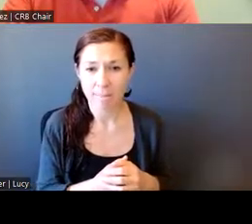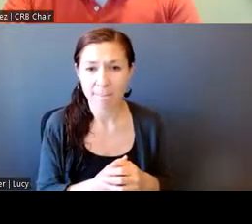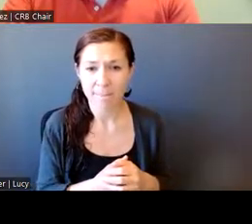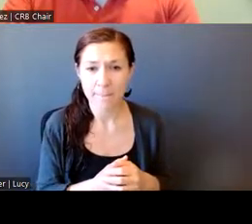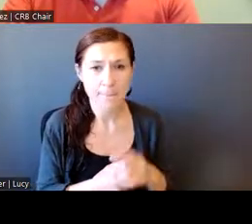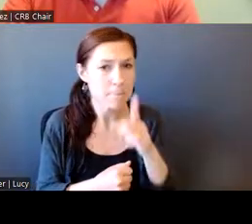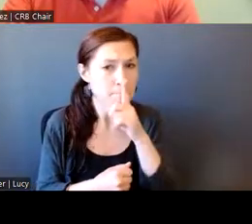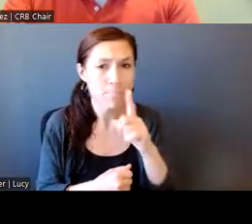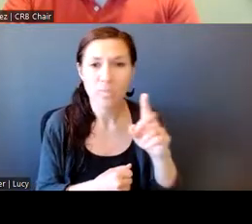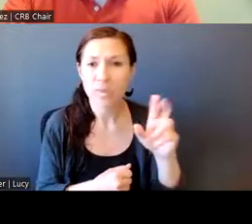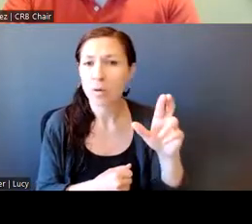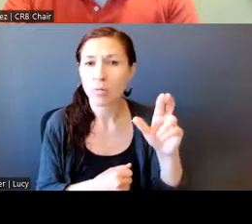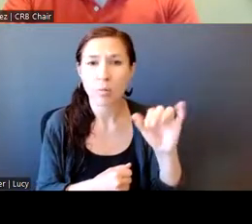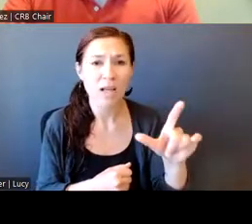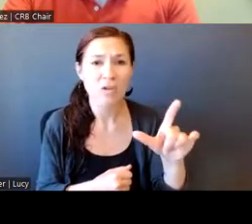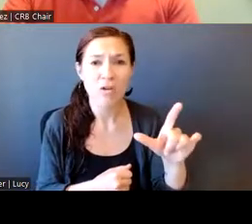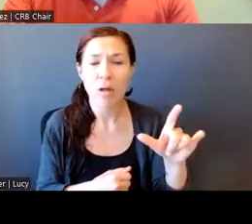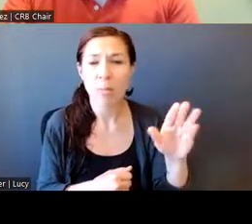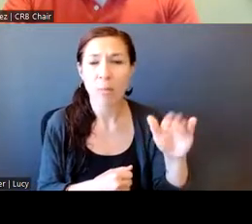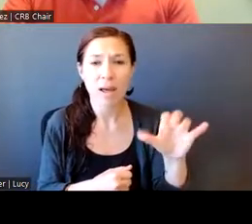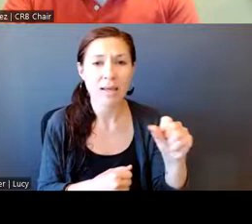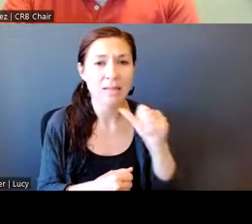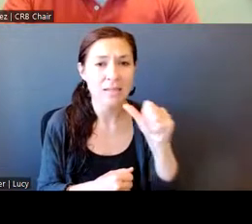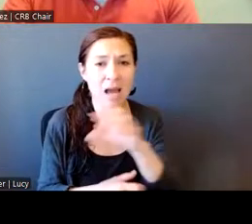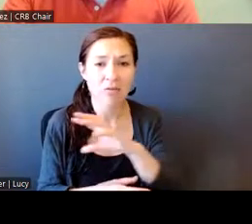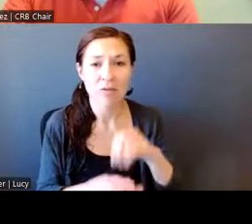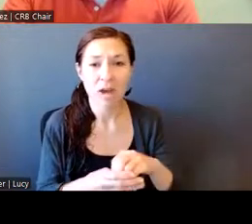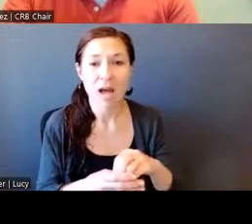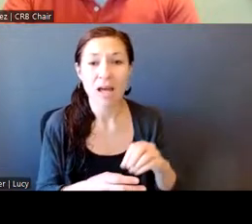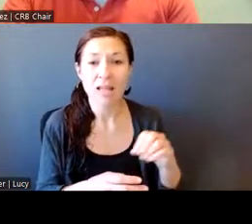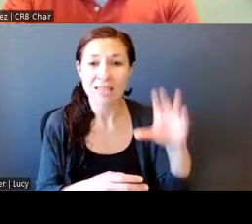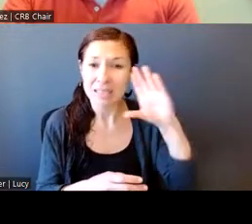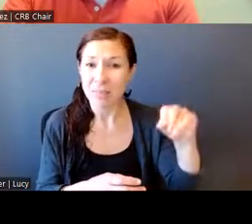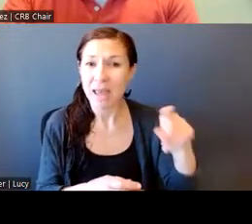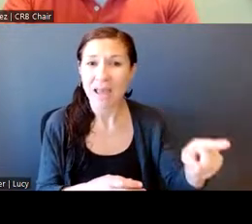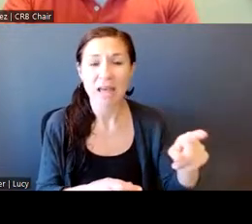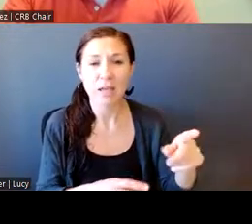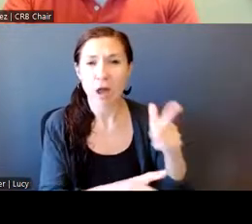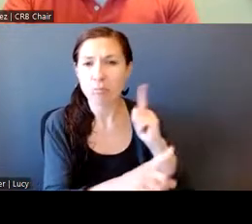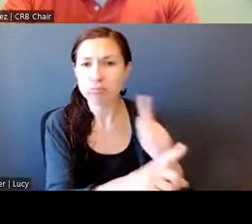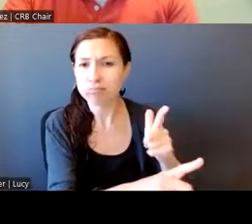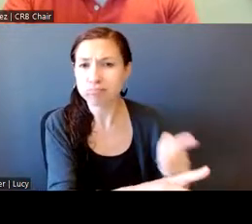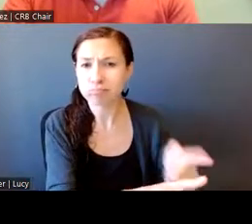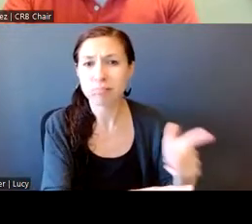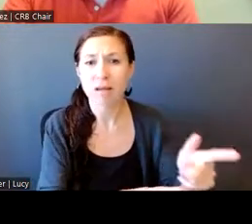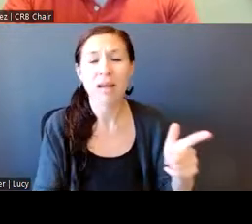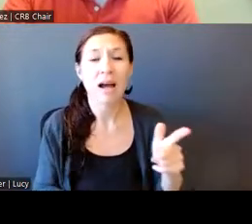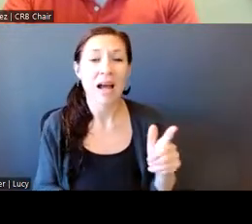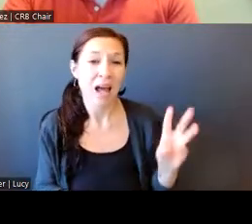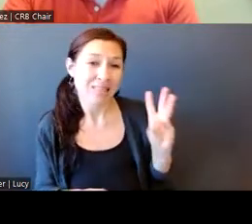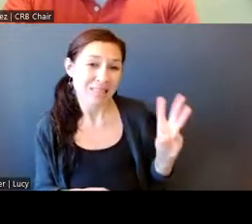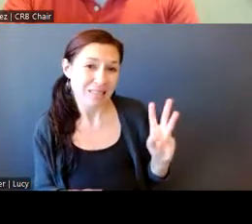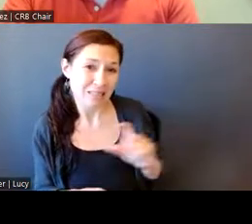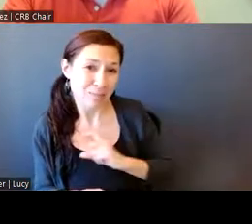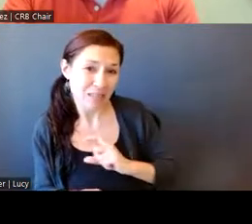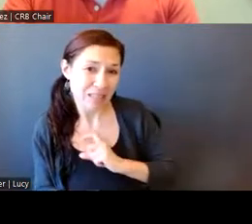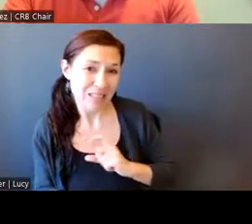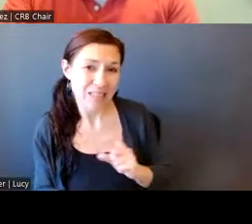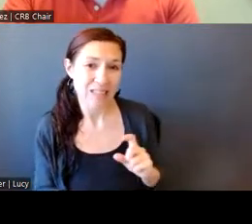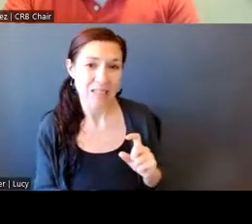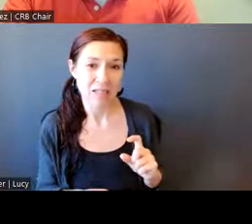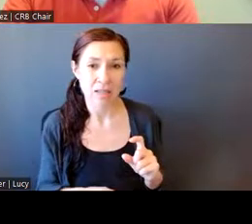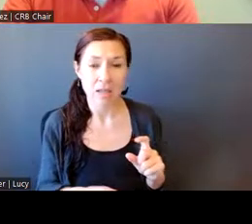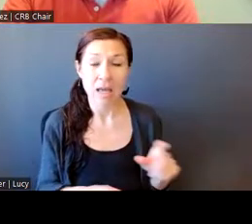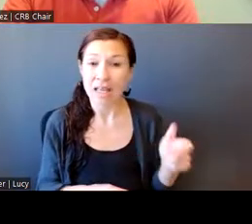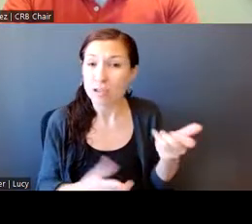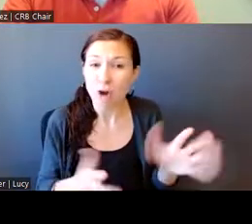factor, the shooting down of a downed man by six officers, a wounded down